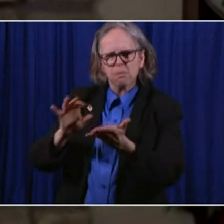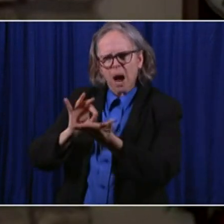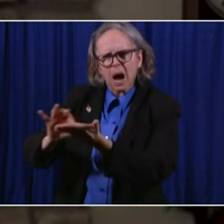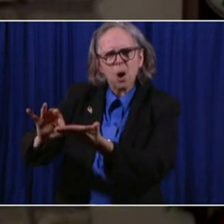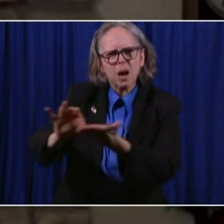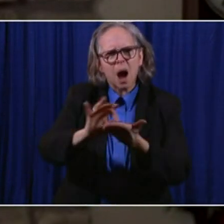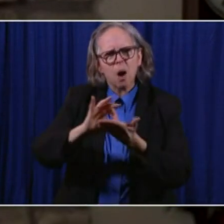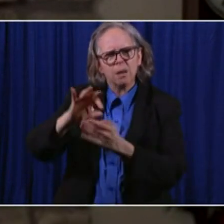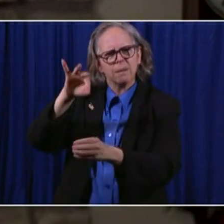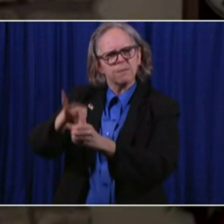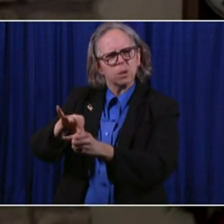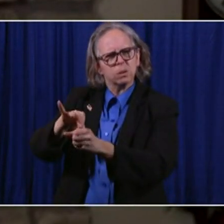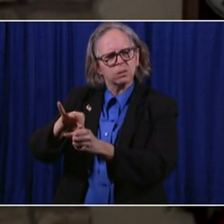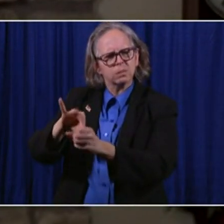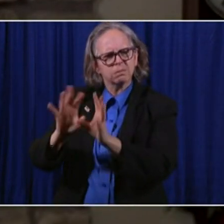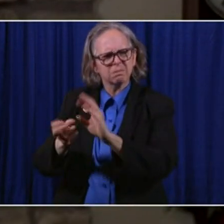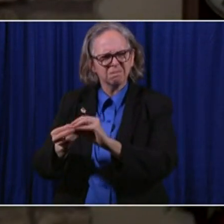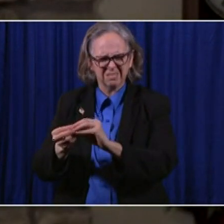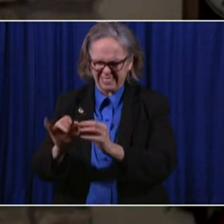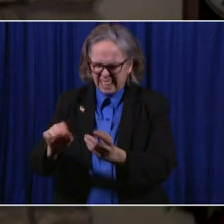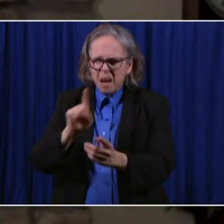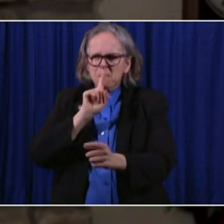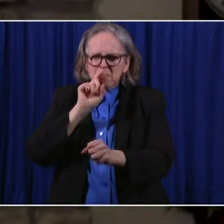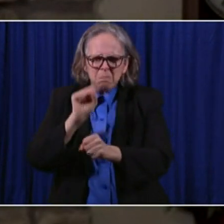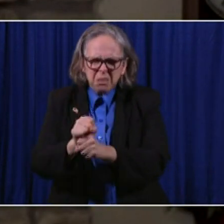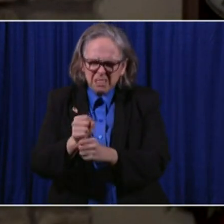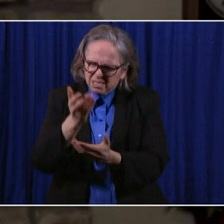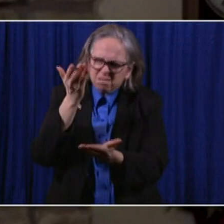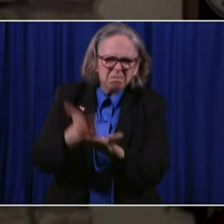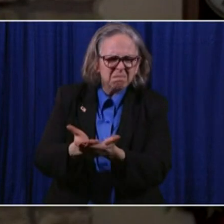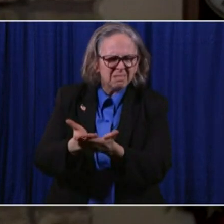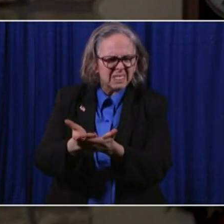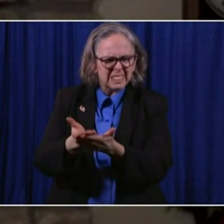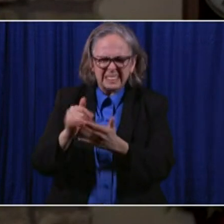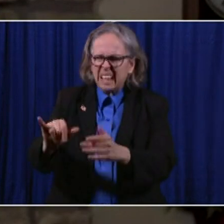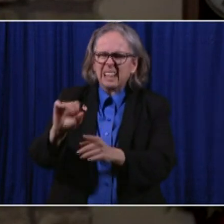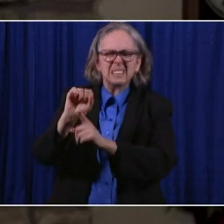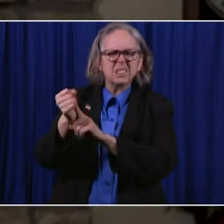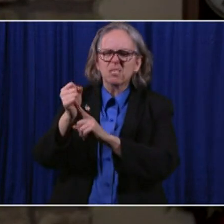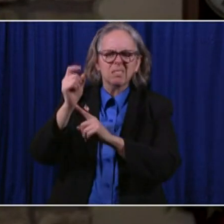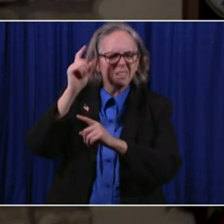That fact made this a horribly tragic day.